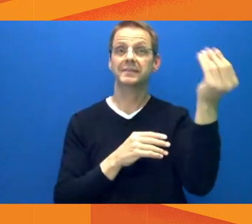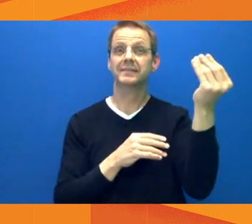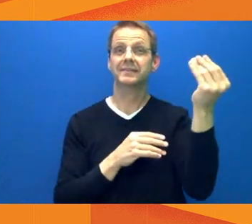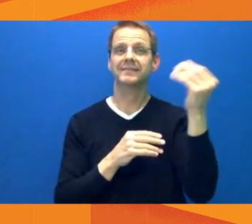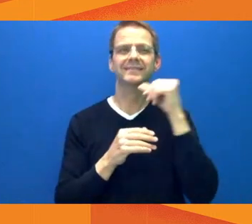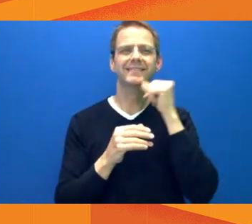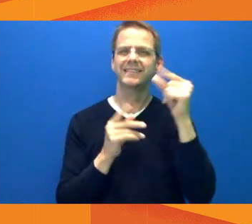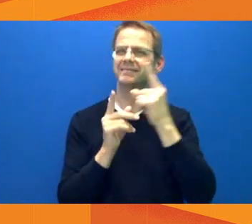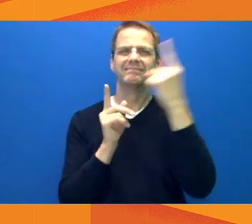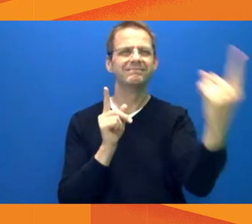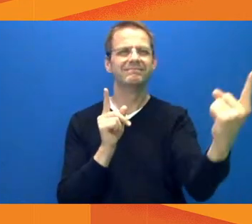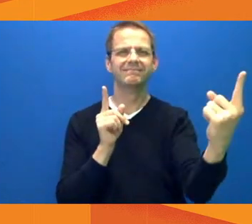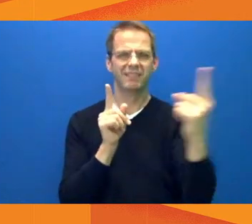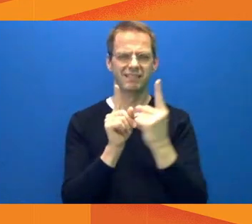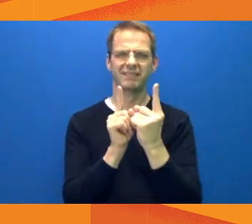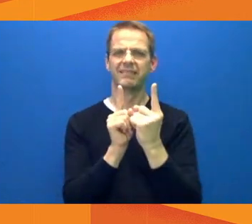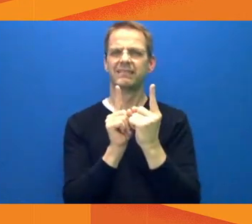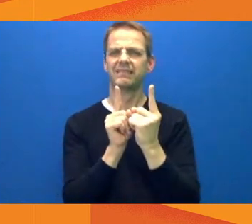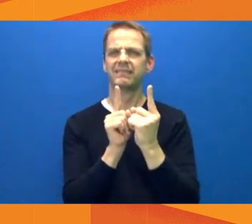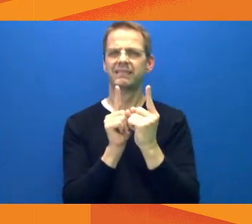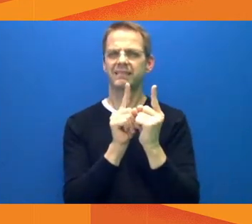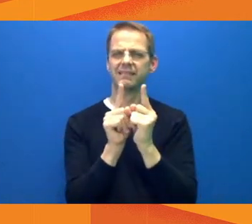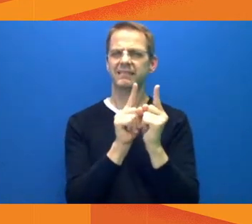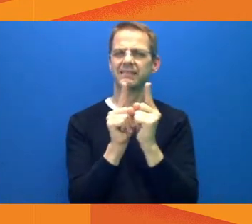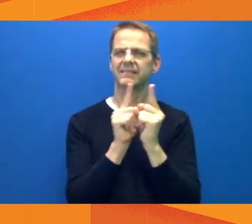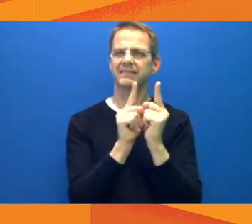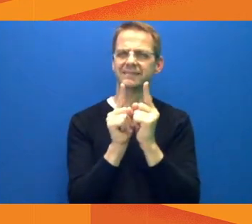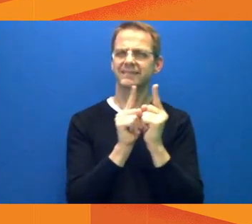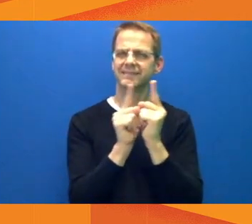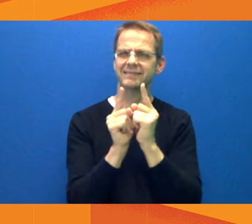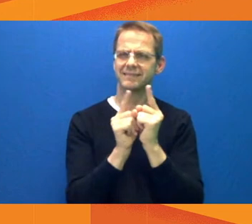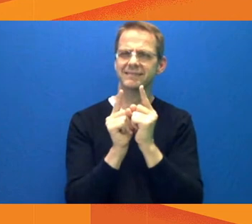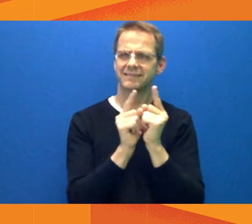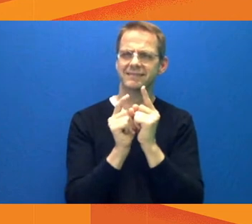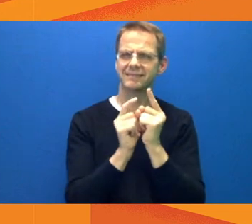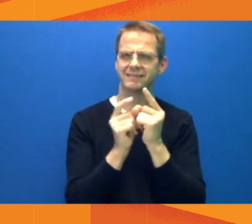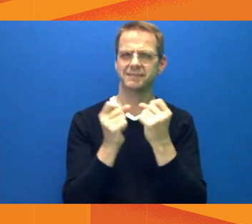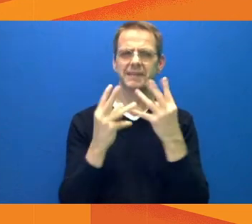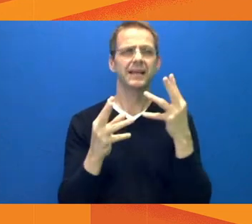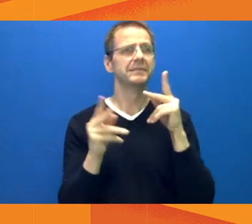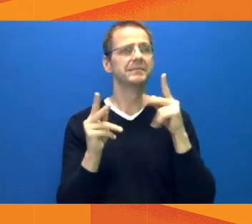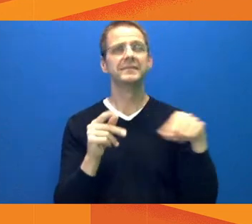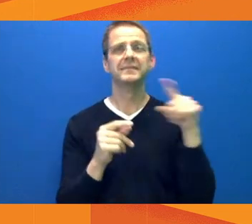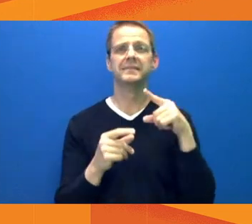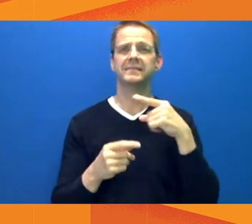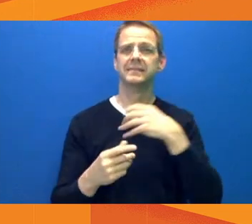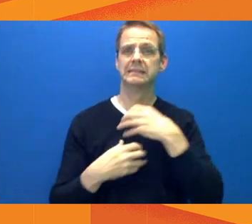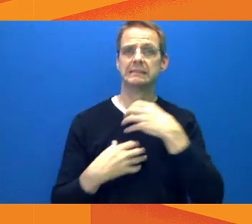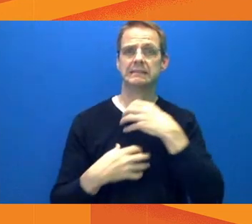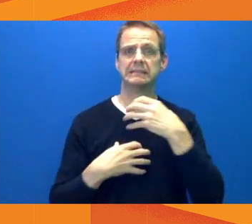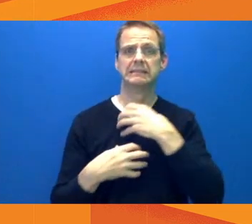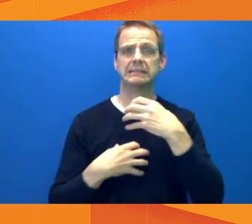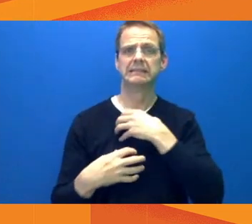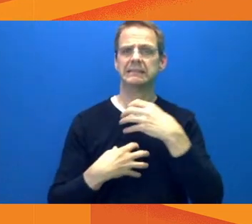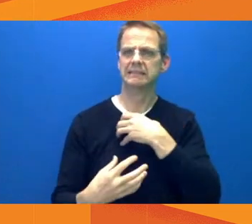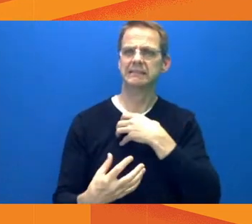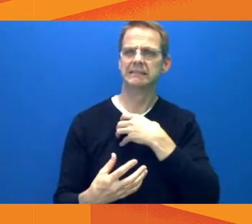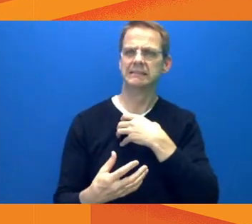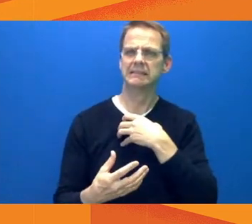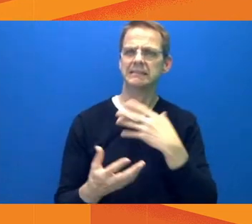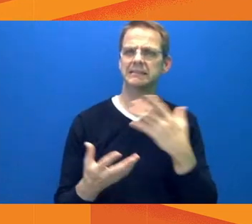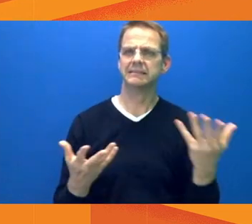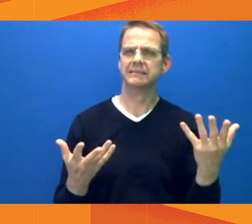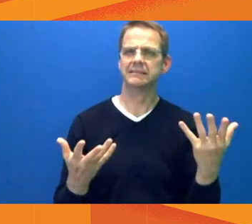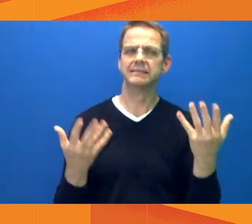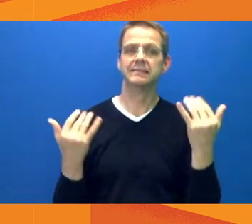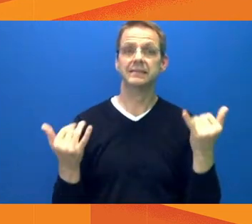stairs not doing that. We're hearing the same thing now. We're coming to really nice warm weather. What would you like to say to